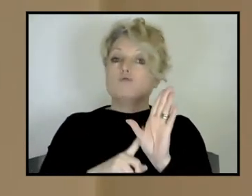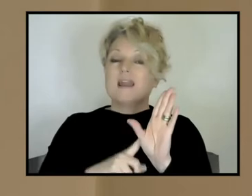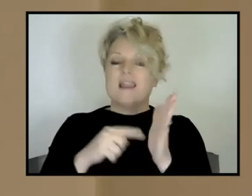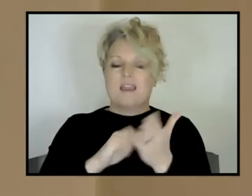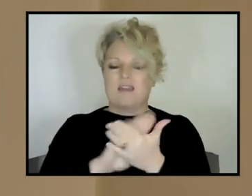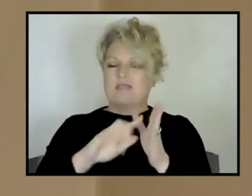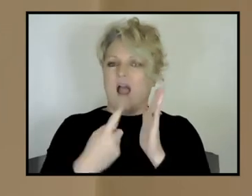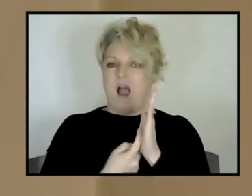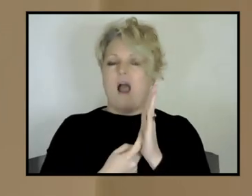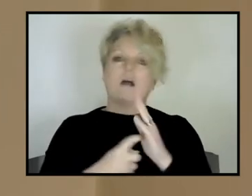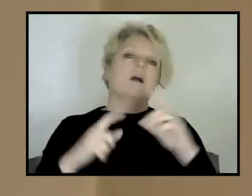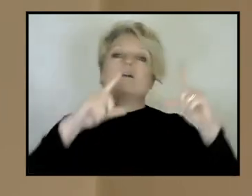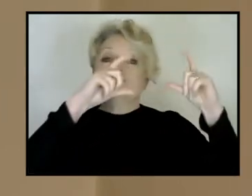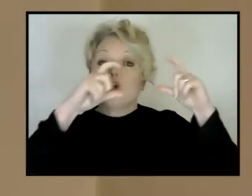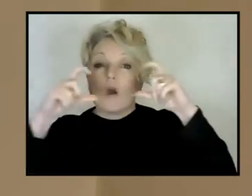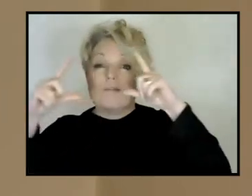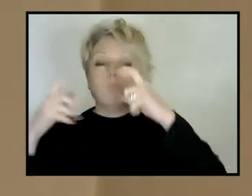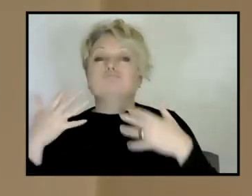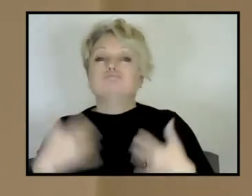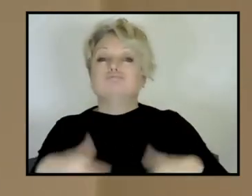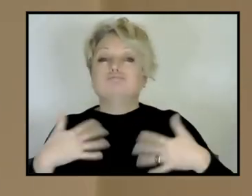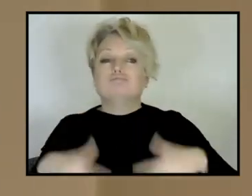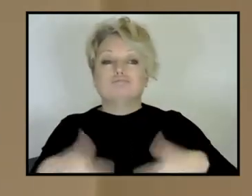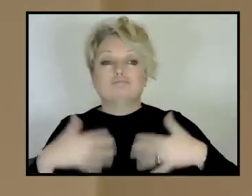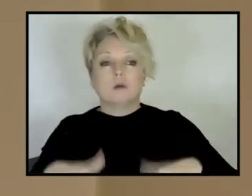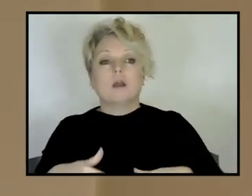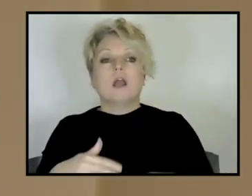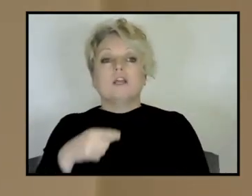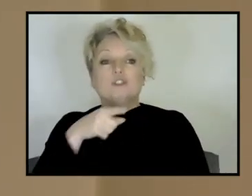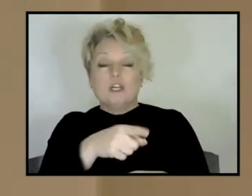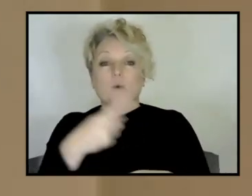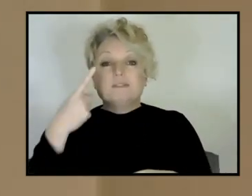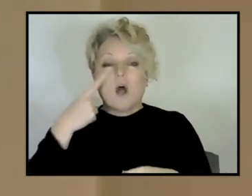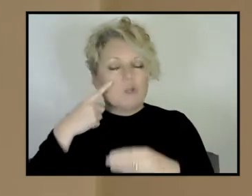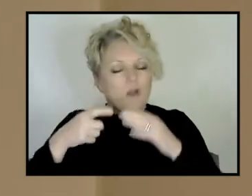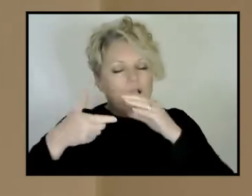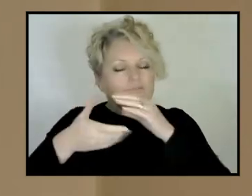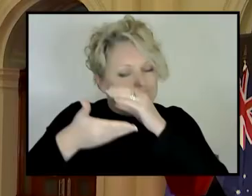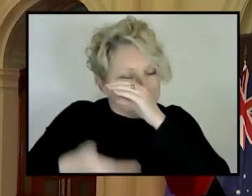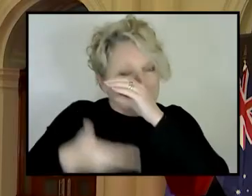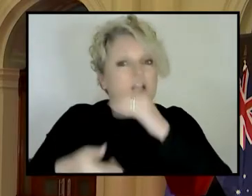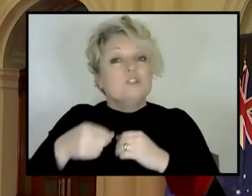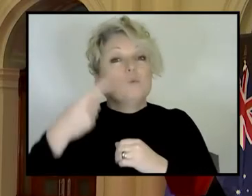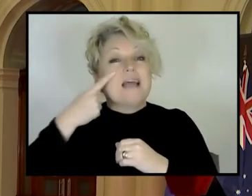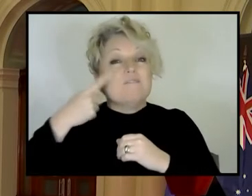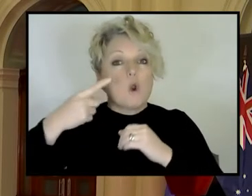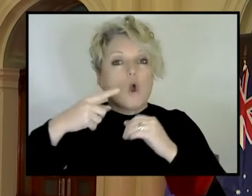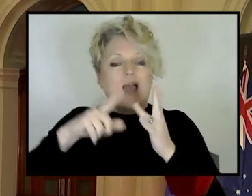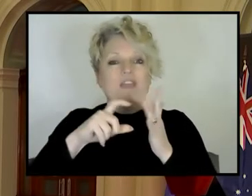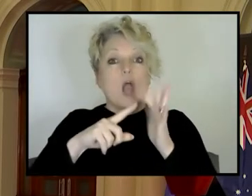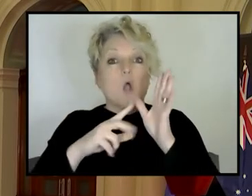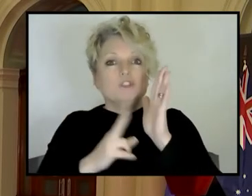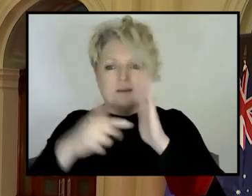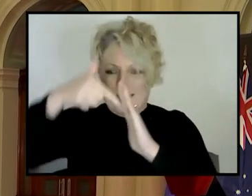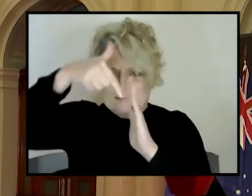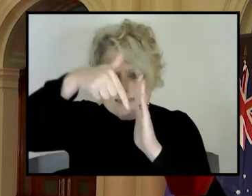and she did a lot of the hard yards in working out the bathymetry, so the depth of the oceans and so on. And as it turned out her, her boss sort of